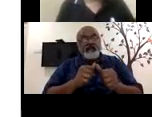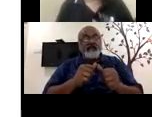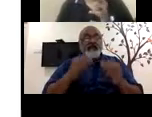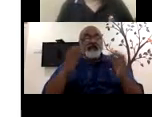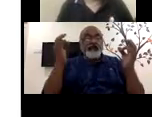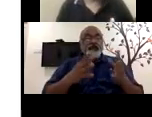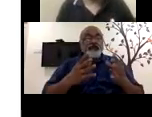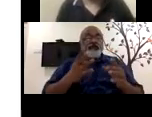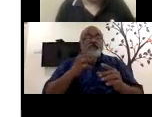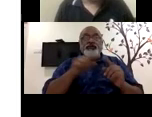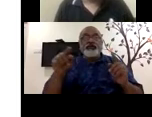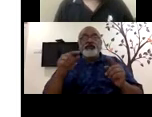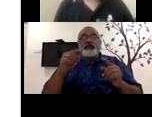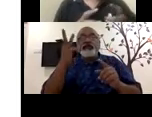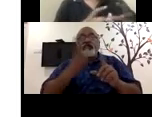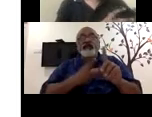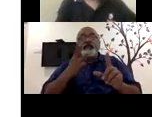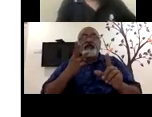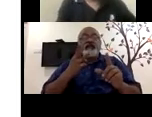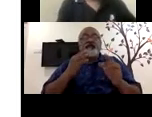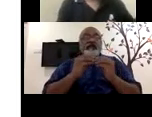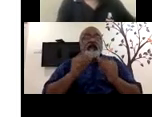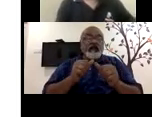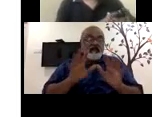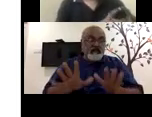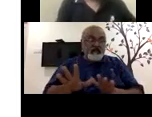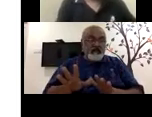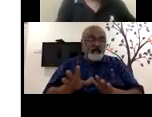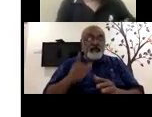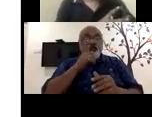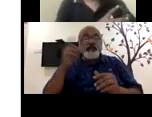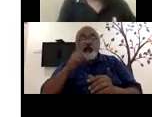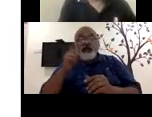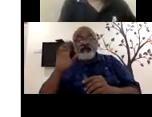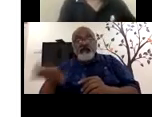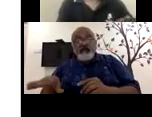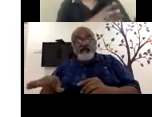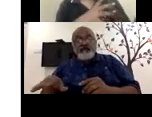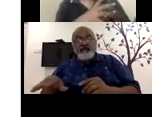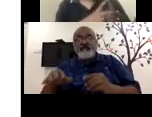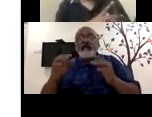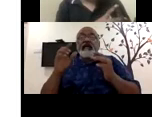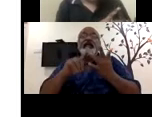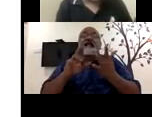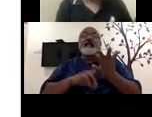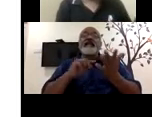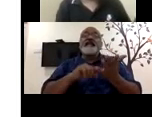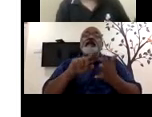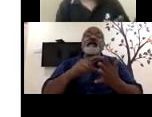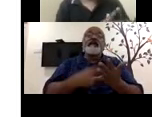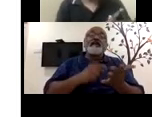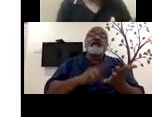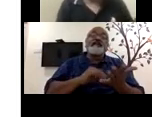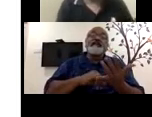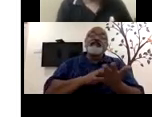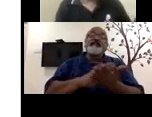bit about what is a train and hire model. People who are in colleges campuses use internship or, uh, apprenticeship model